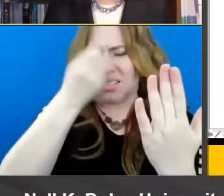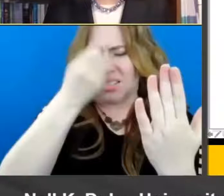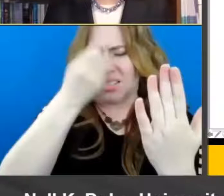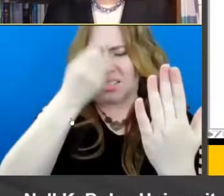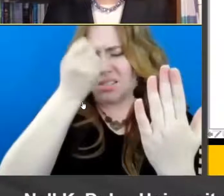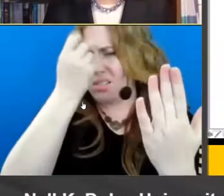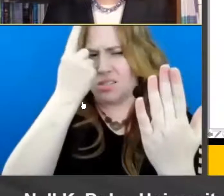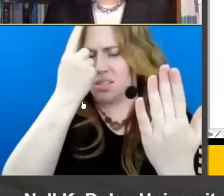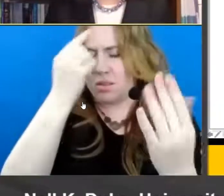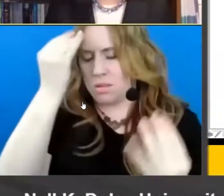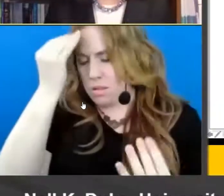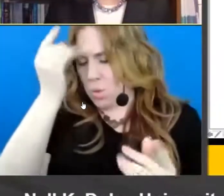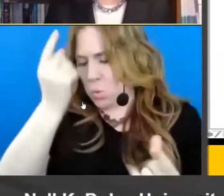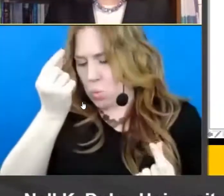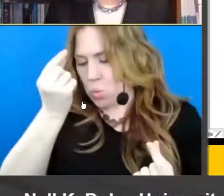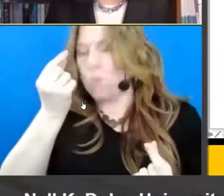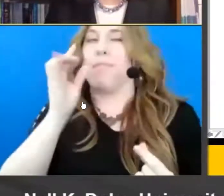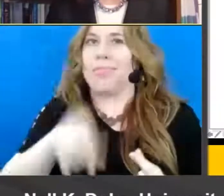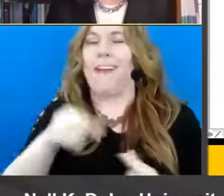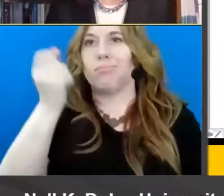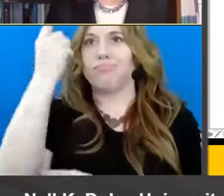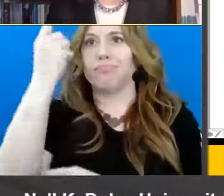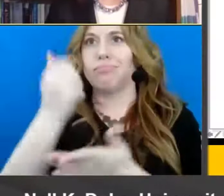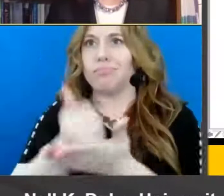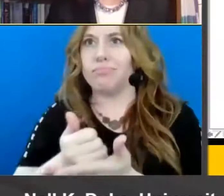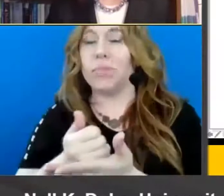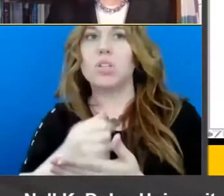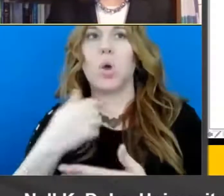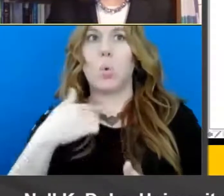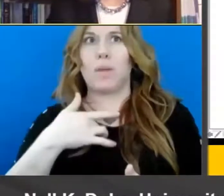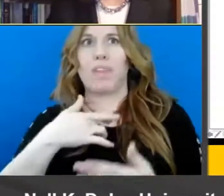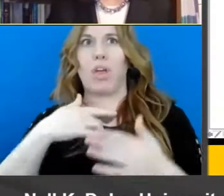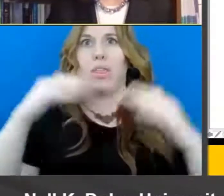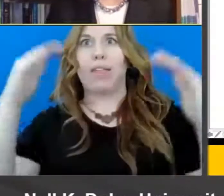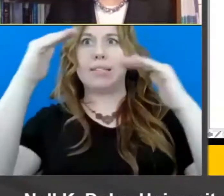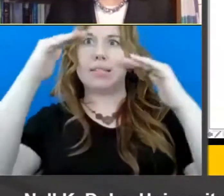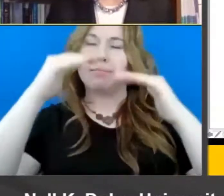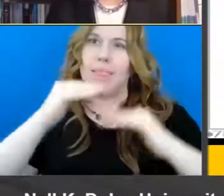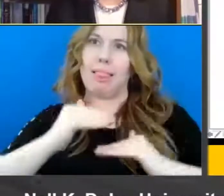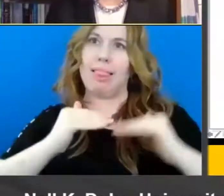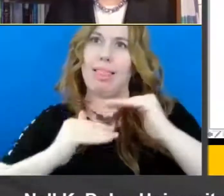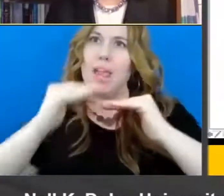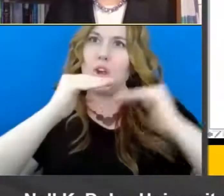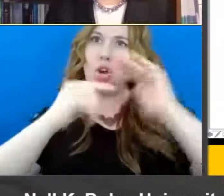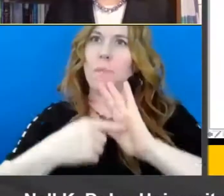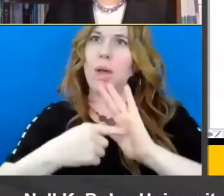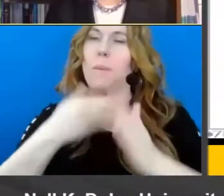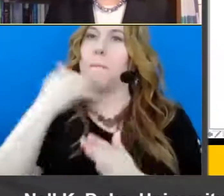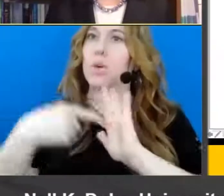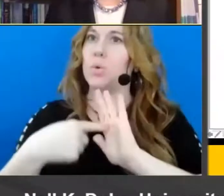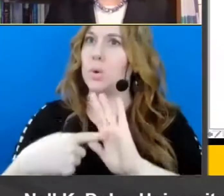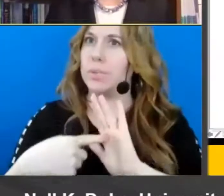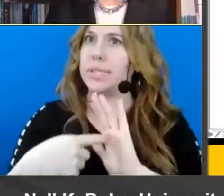that are arguing that this layered model really better represents what we see in research in research tested